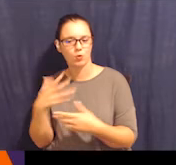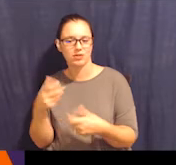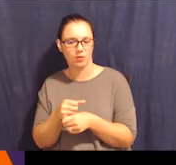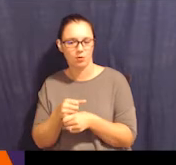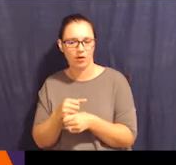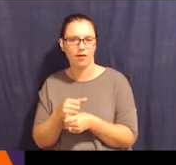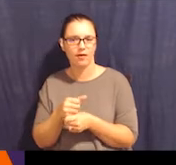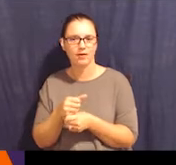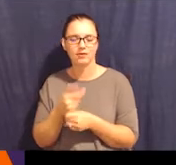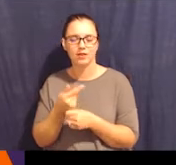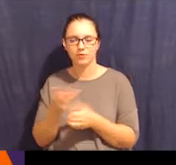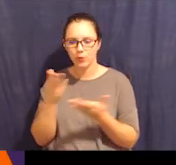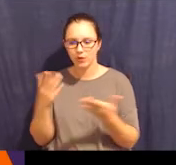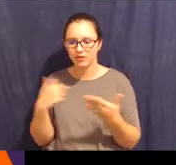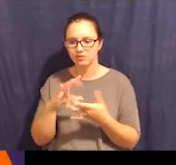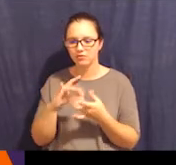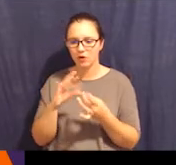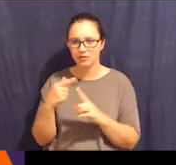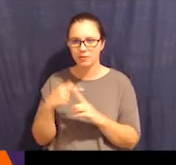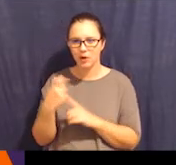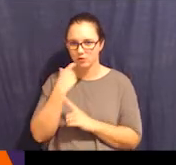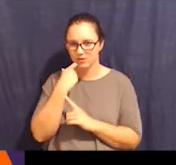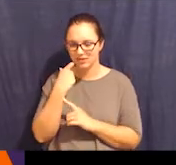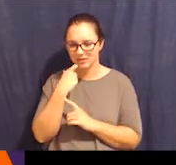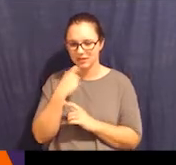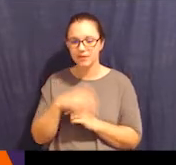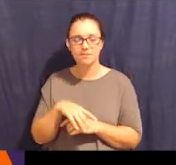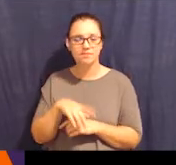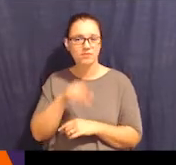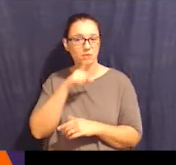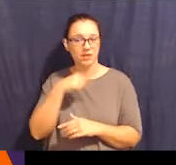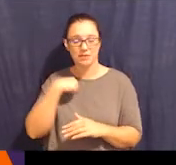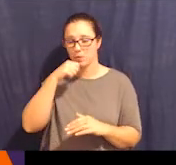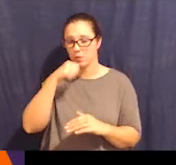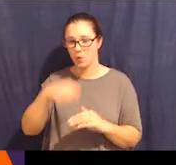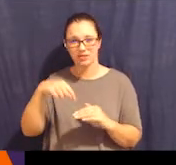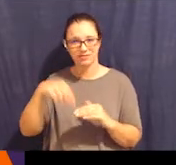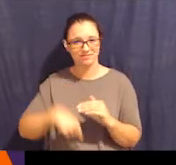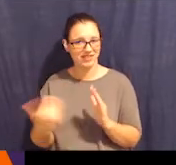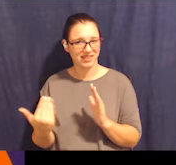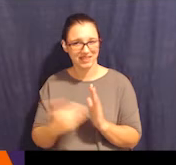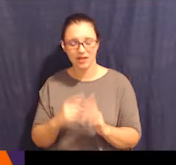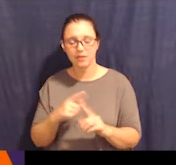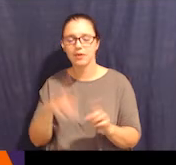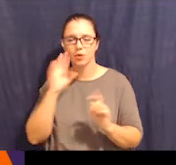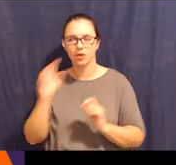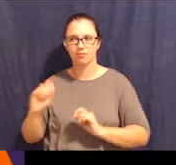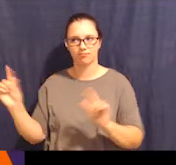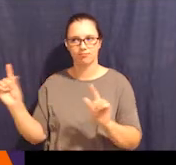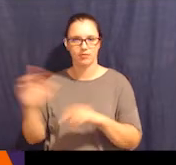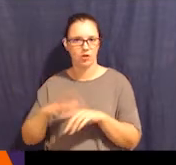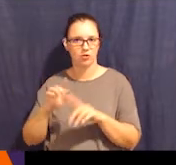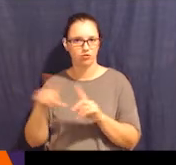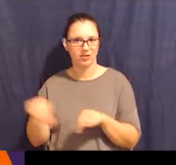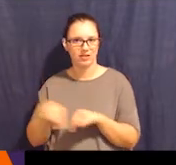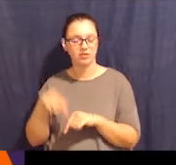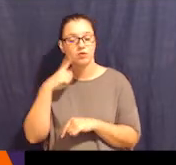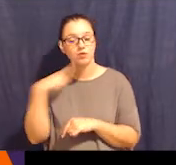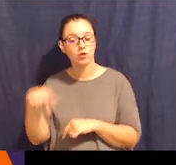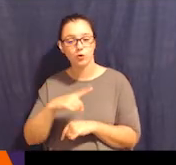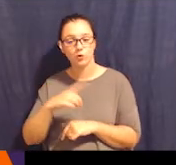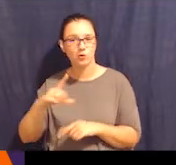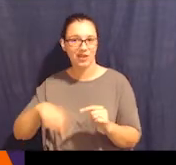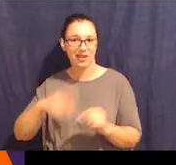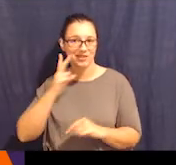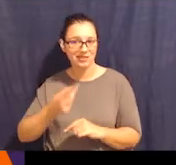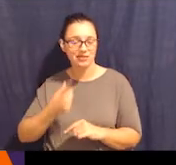not going to go into them again, but I'm going to put them up on the screen. So for those of you who are not able to see, it says supported decision making, power of attorney,